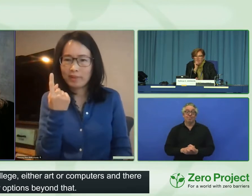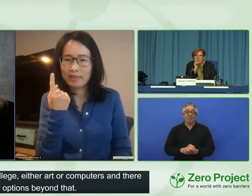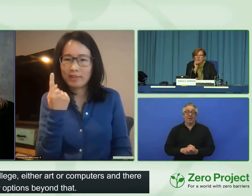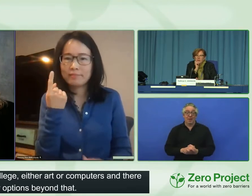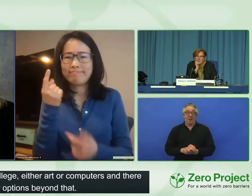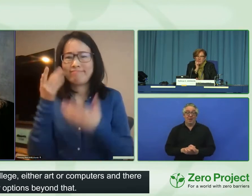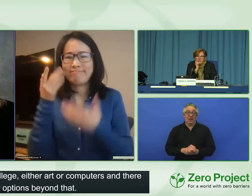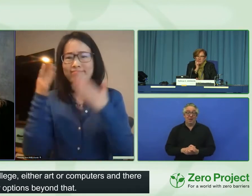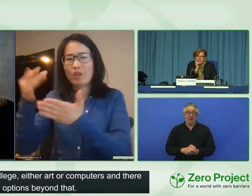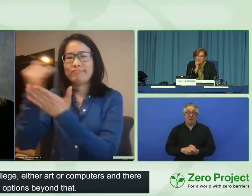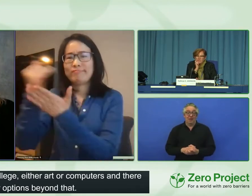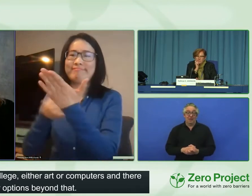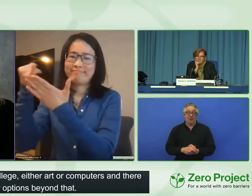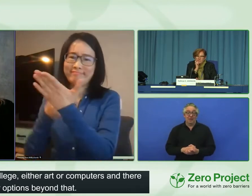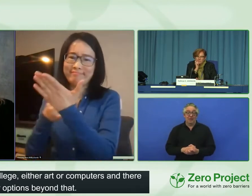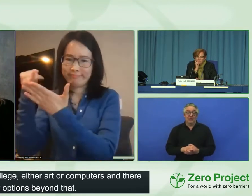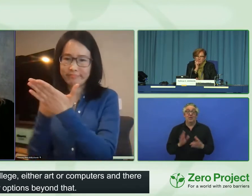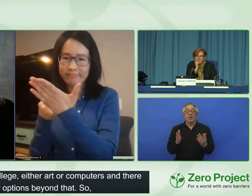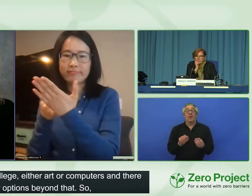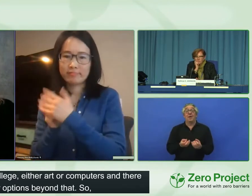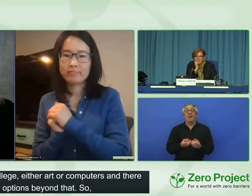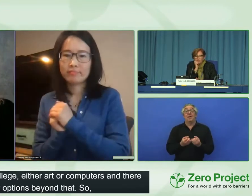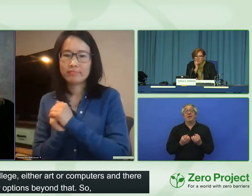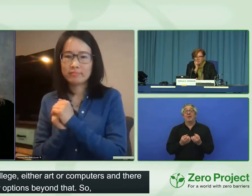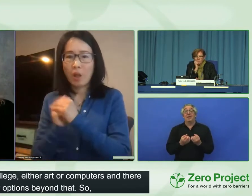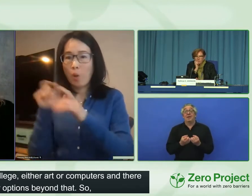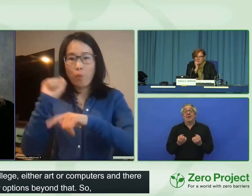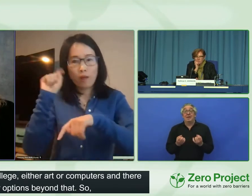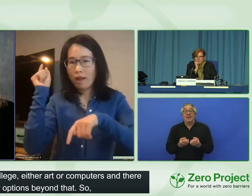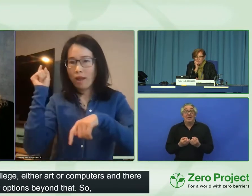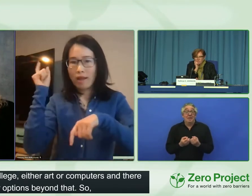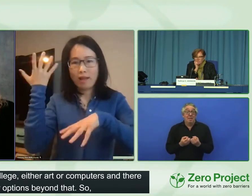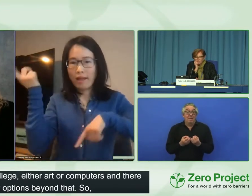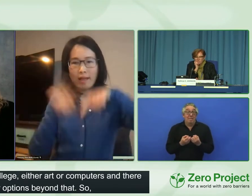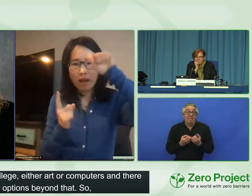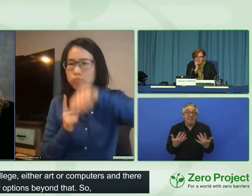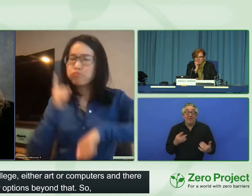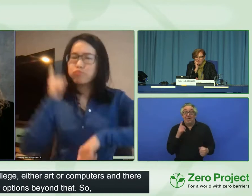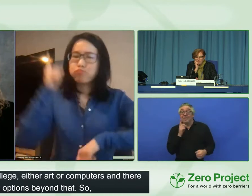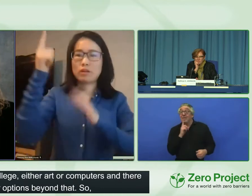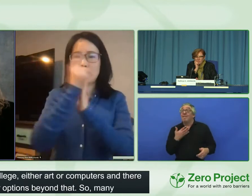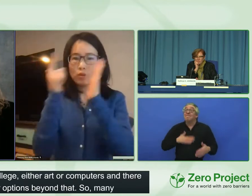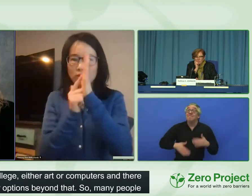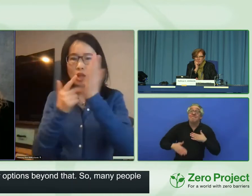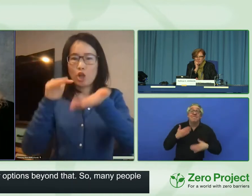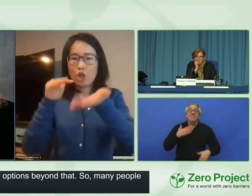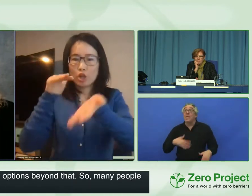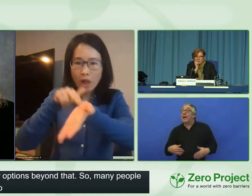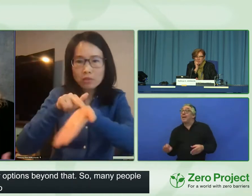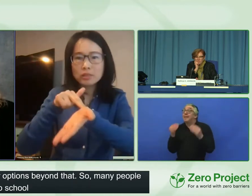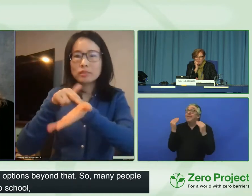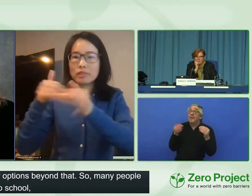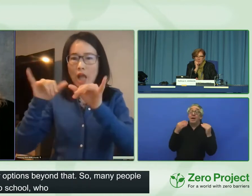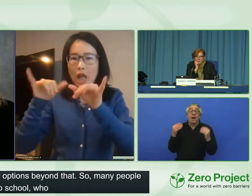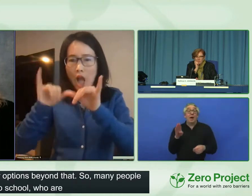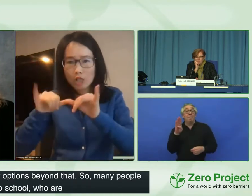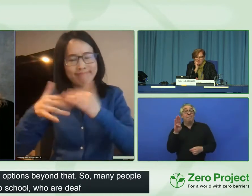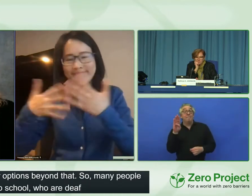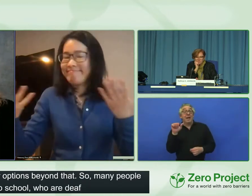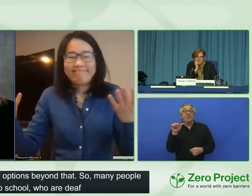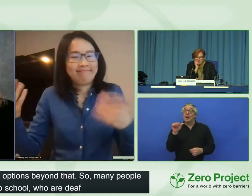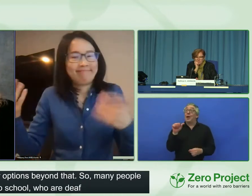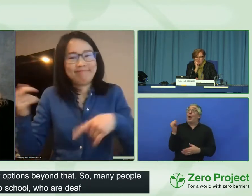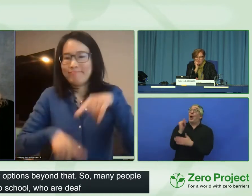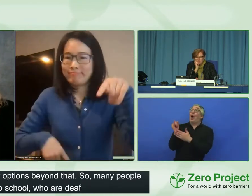So many people might go to school who are deaf and get a bachelor's degree in one of those two areas, but they can't go beyond